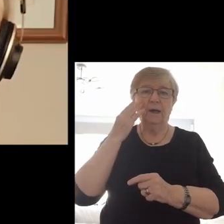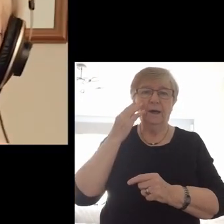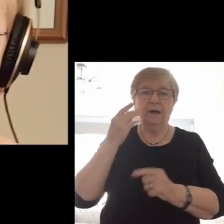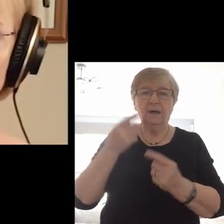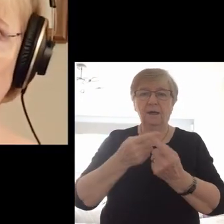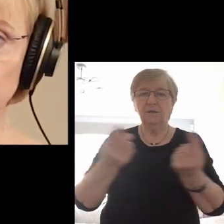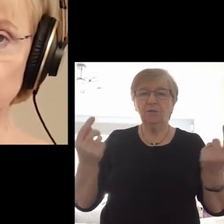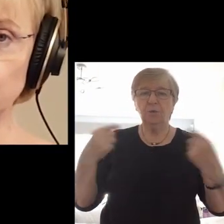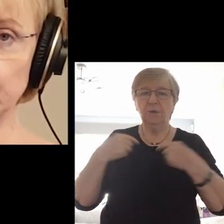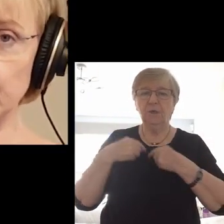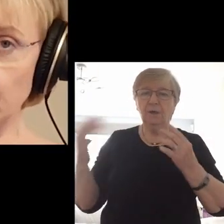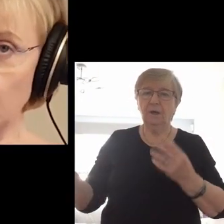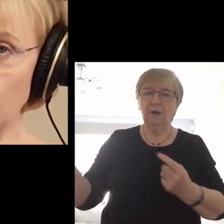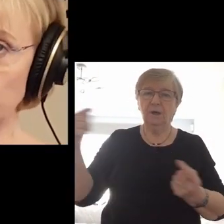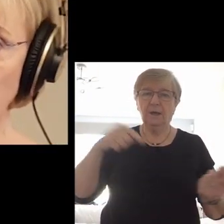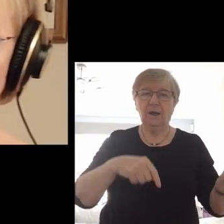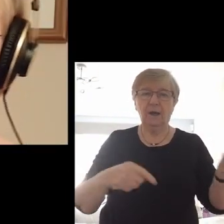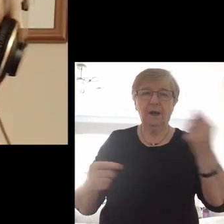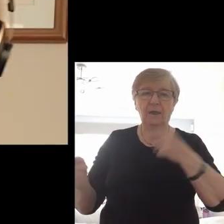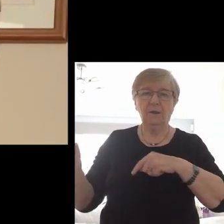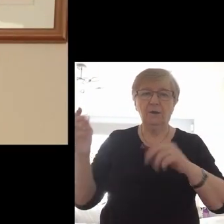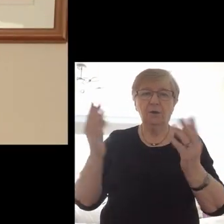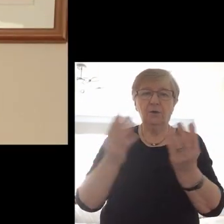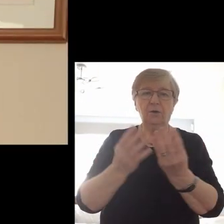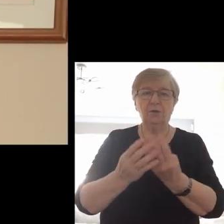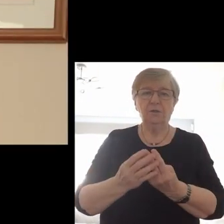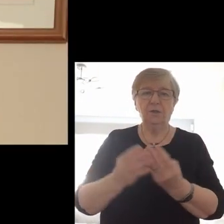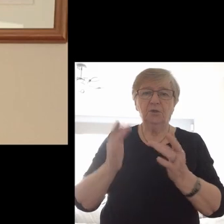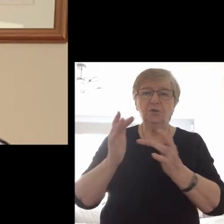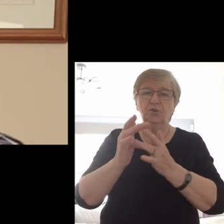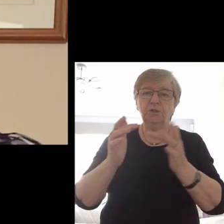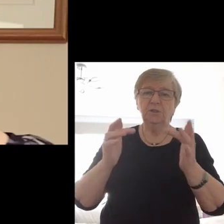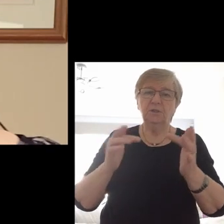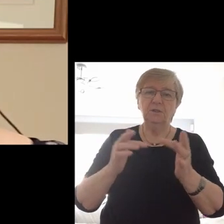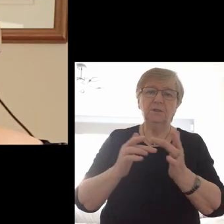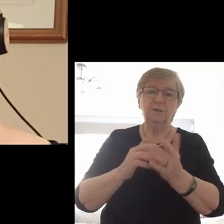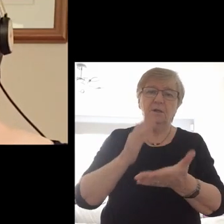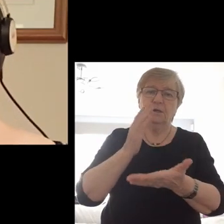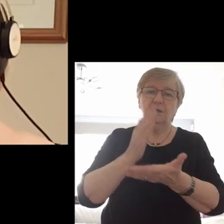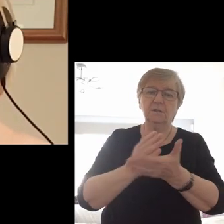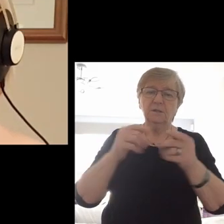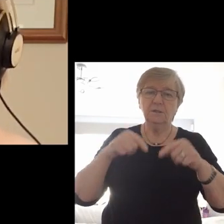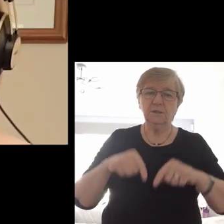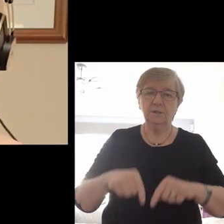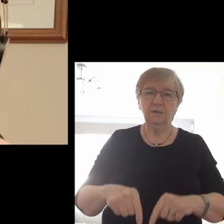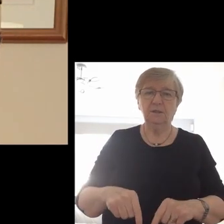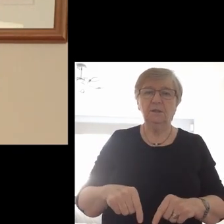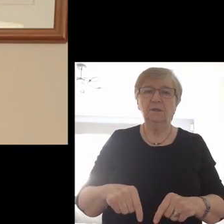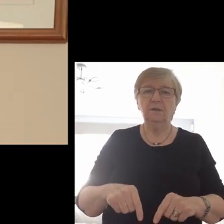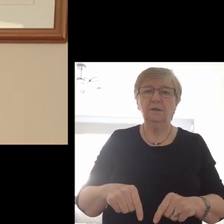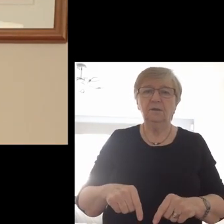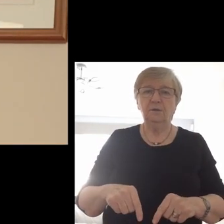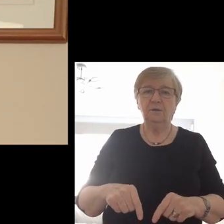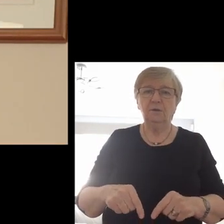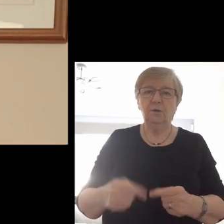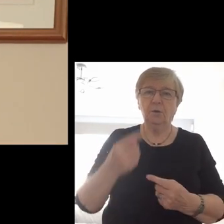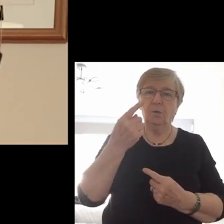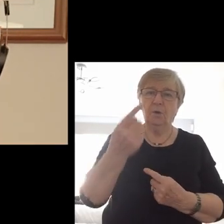As we are gathered, Jesus is here.